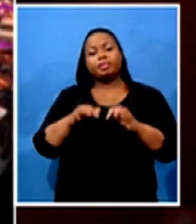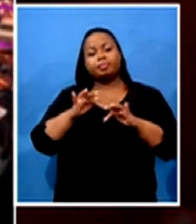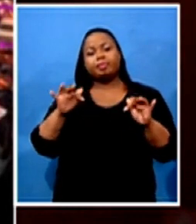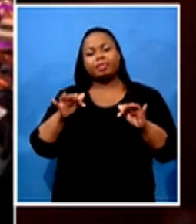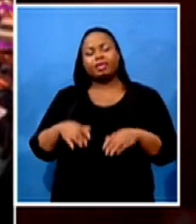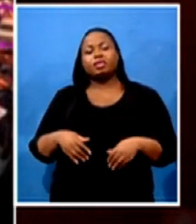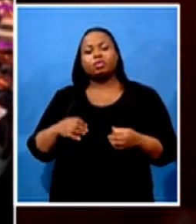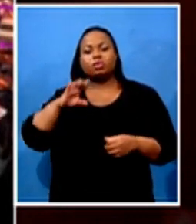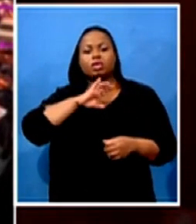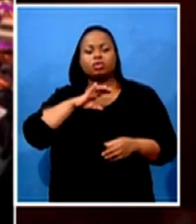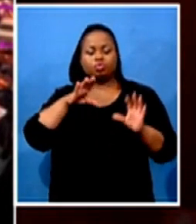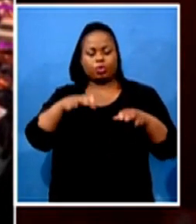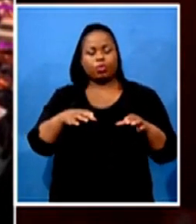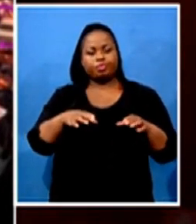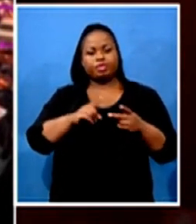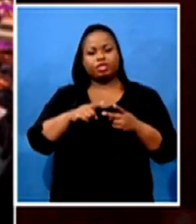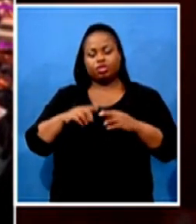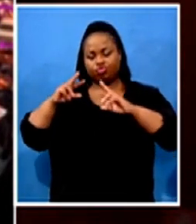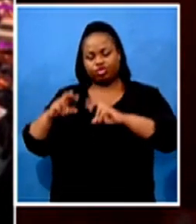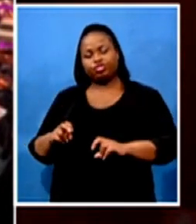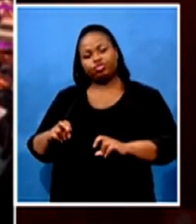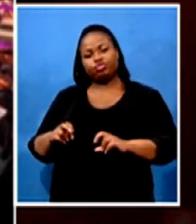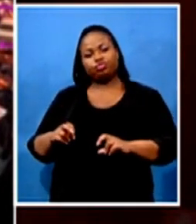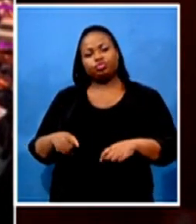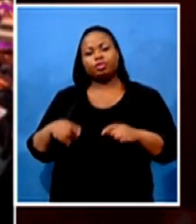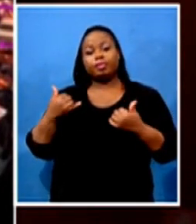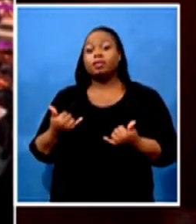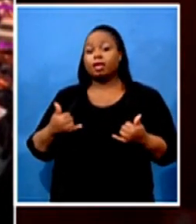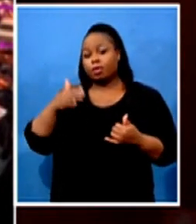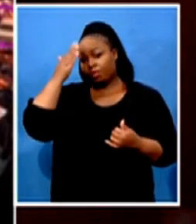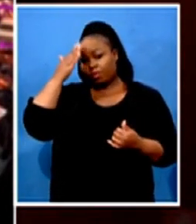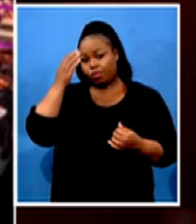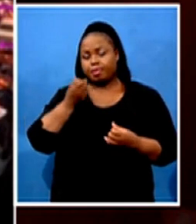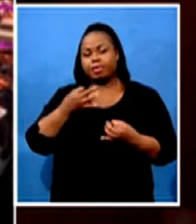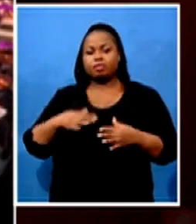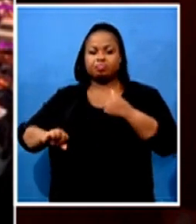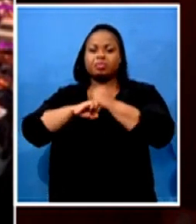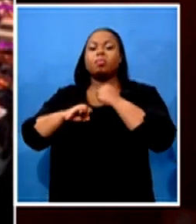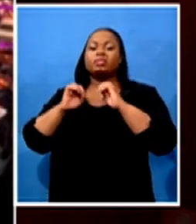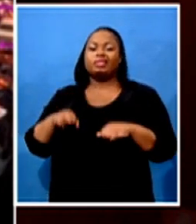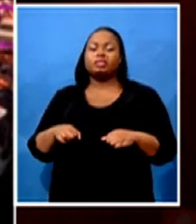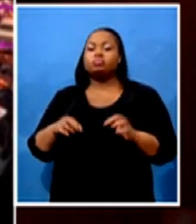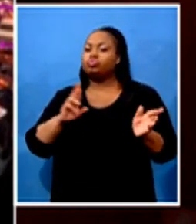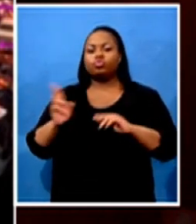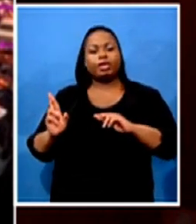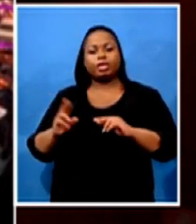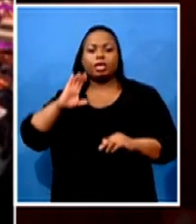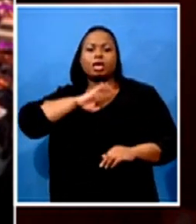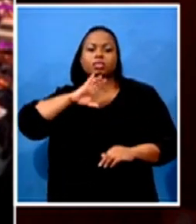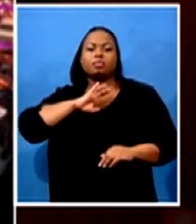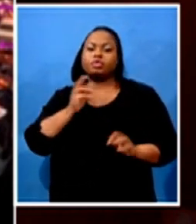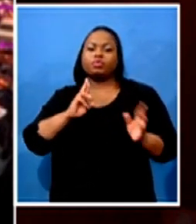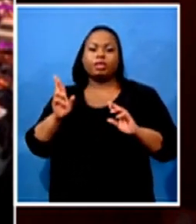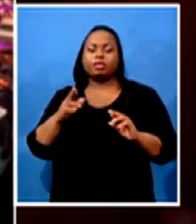research. And what we do know is that there's a large portion of consumers that are very ready to return to restaurants and are looking forward to the experiences